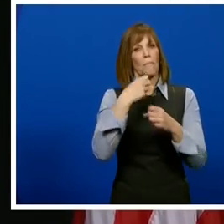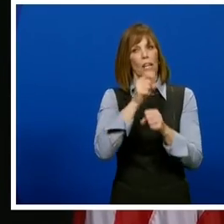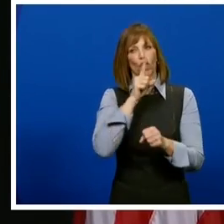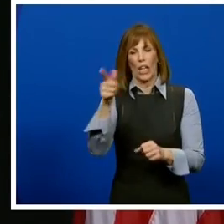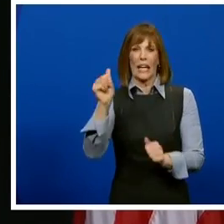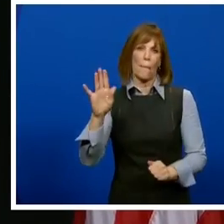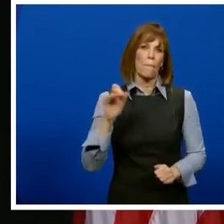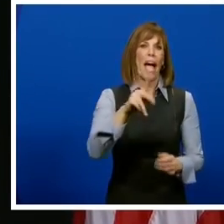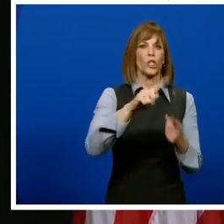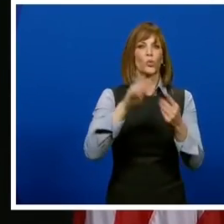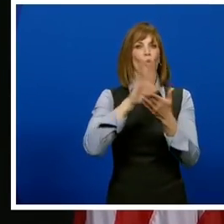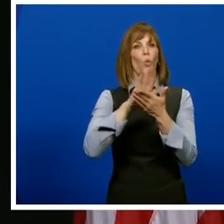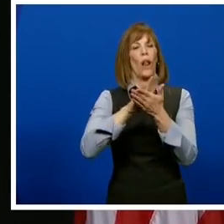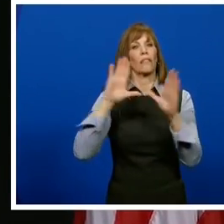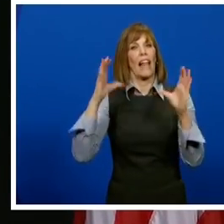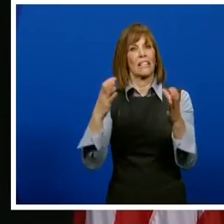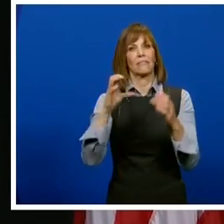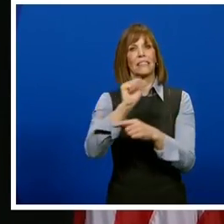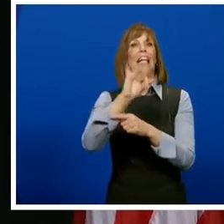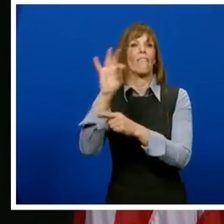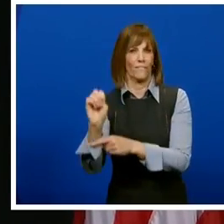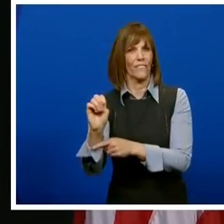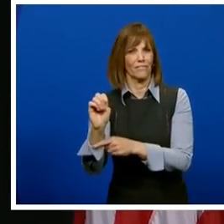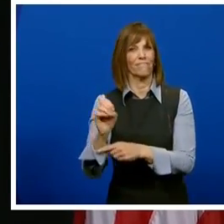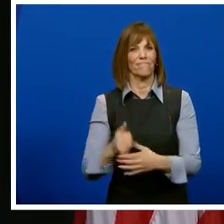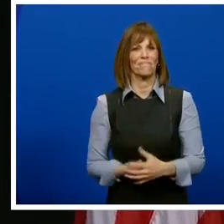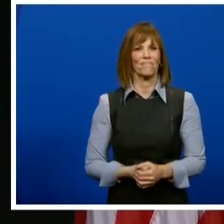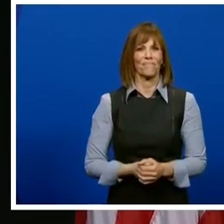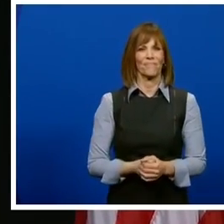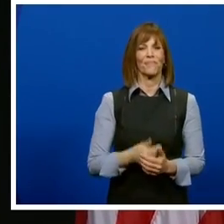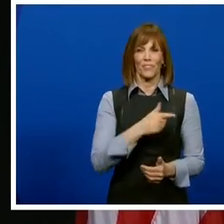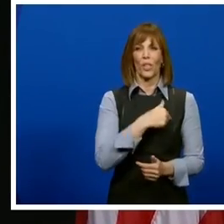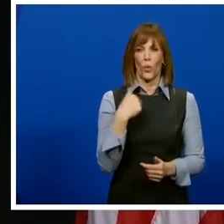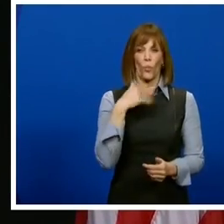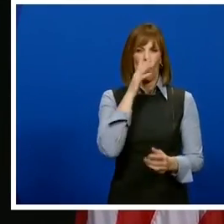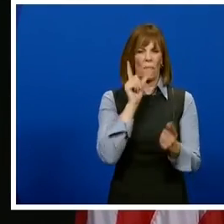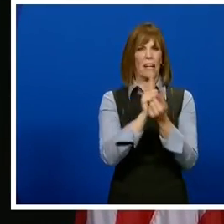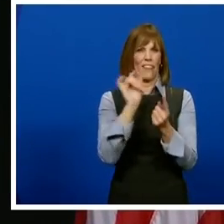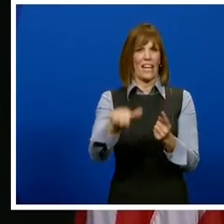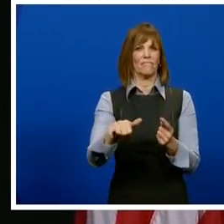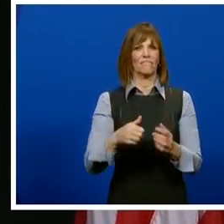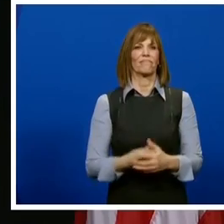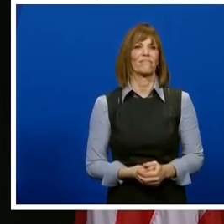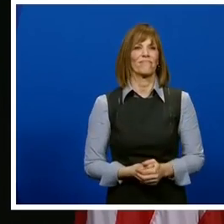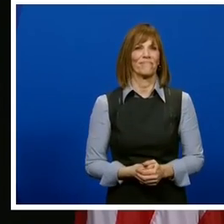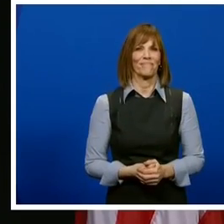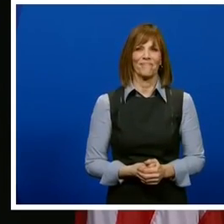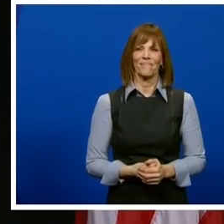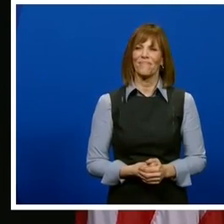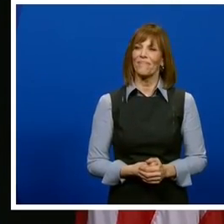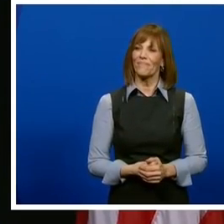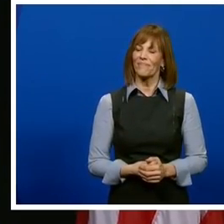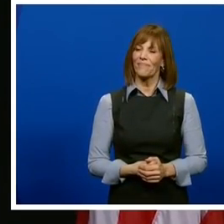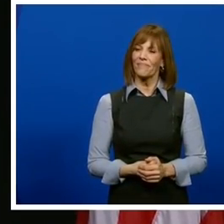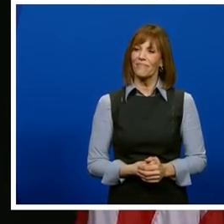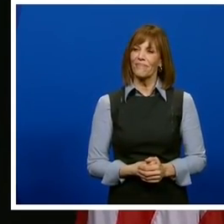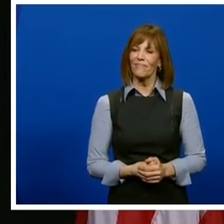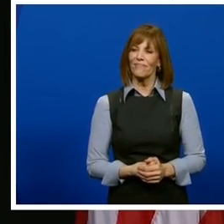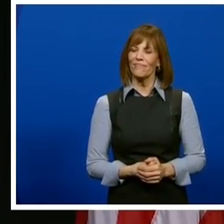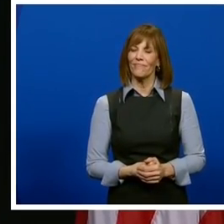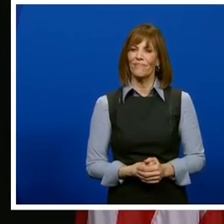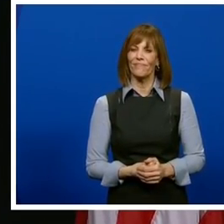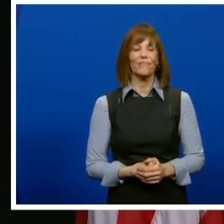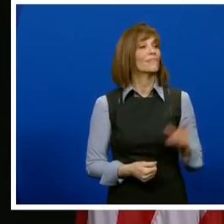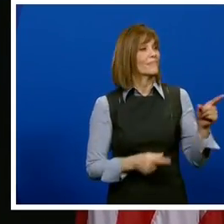return to a safe environment as well. So we'll make that projection. Governor, you mentioned the anniversary